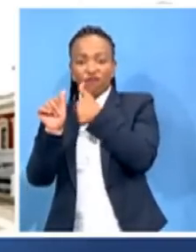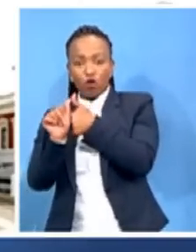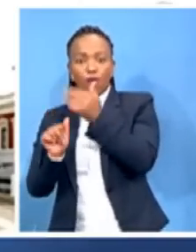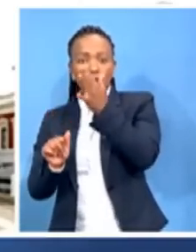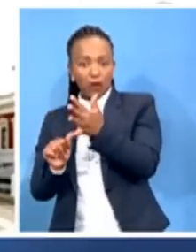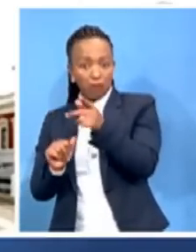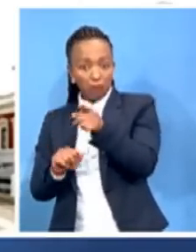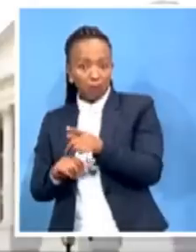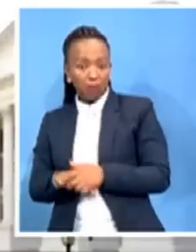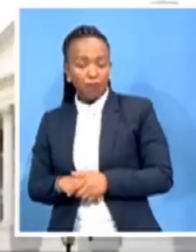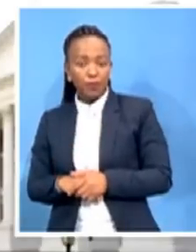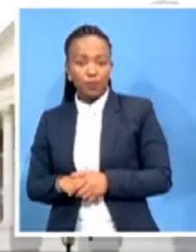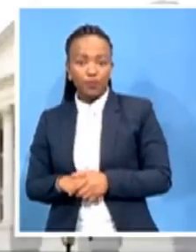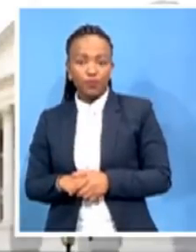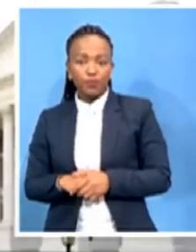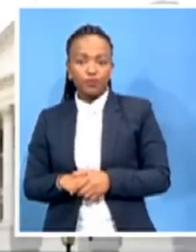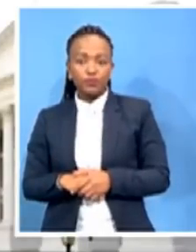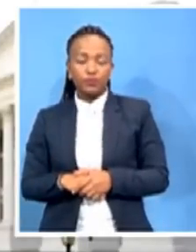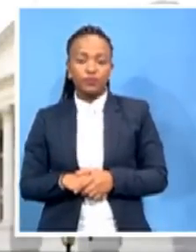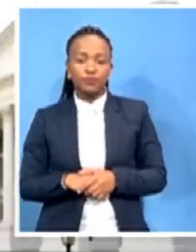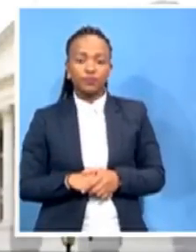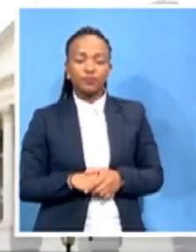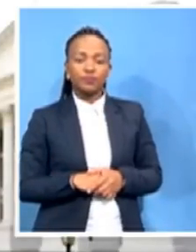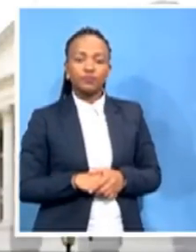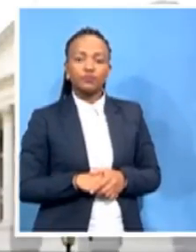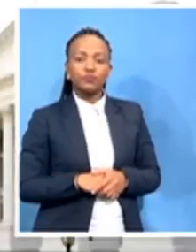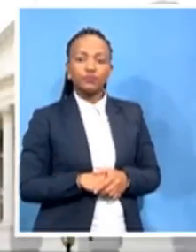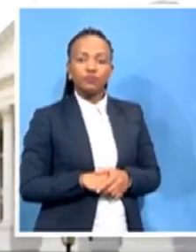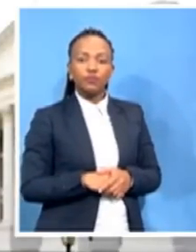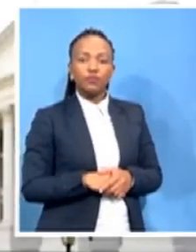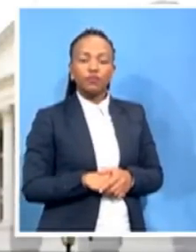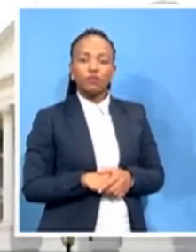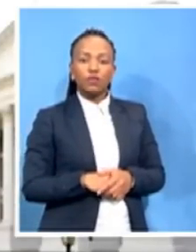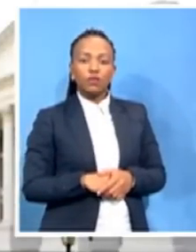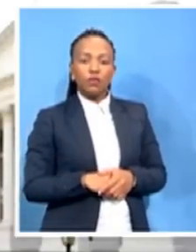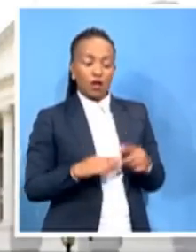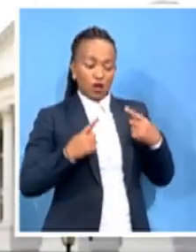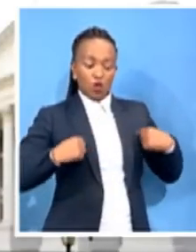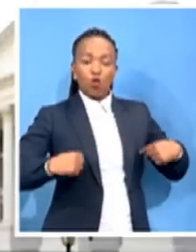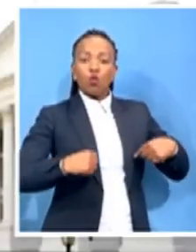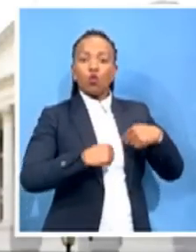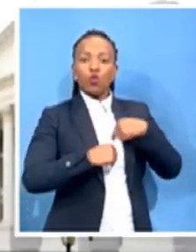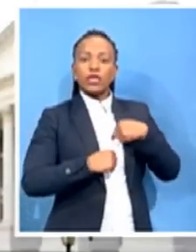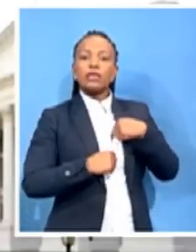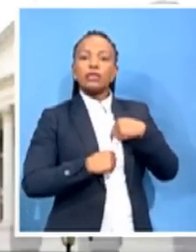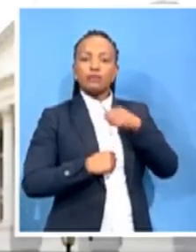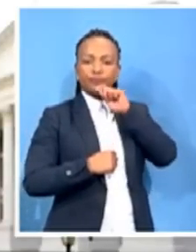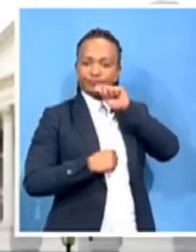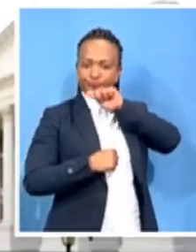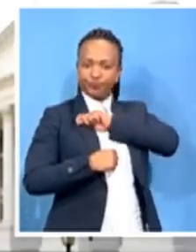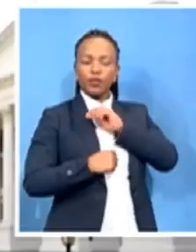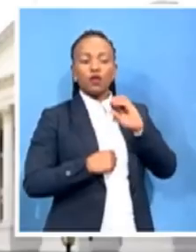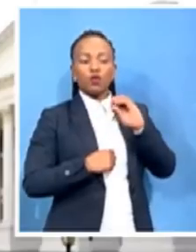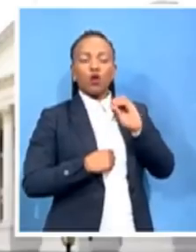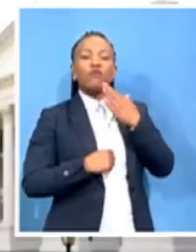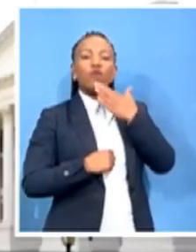Look, we have got confidence in the police, South African Police Services. They've got too much